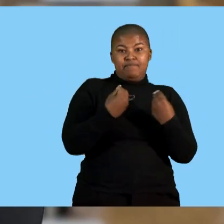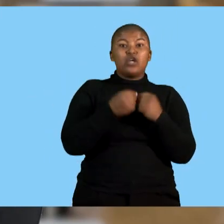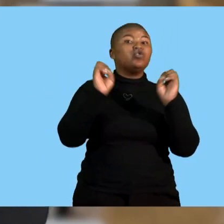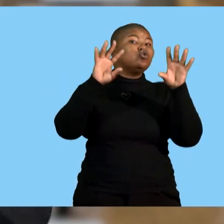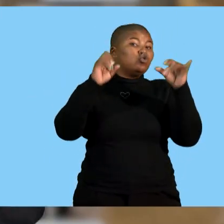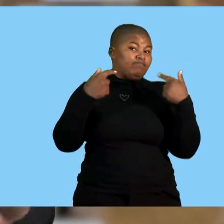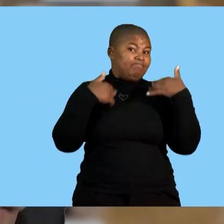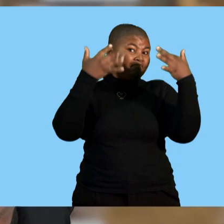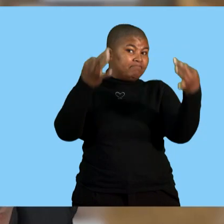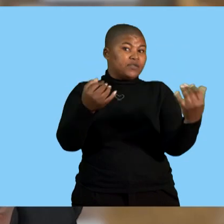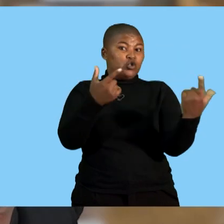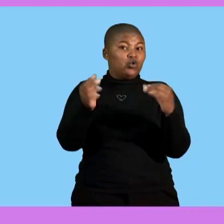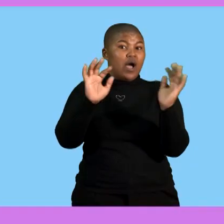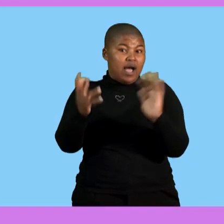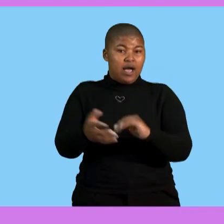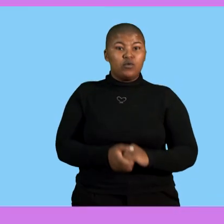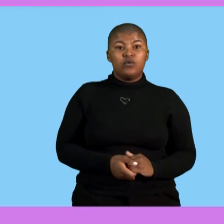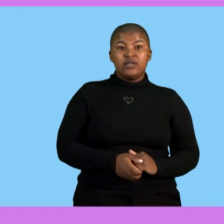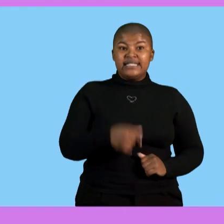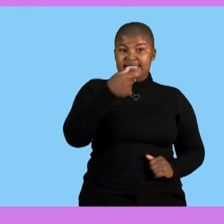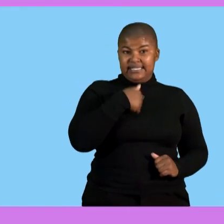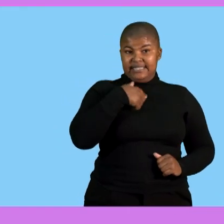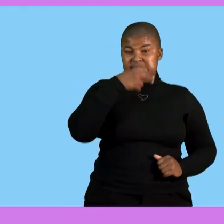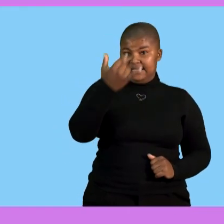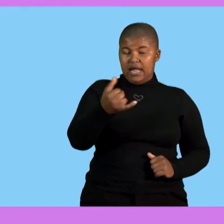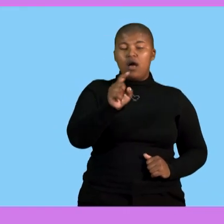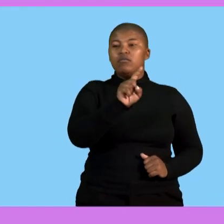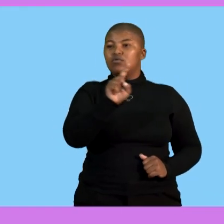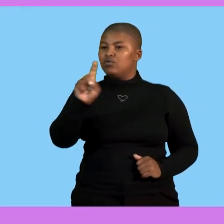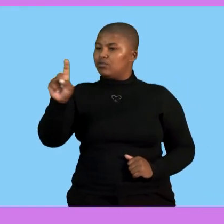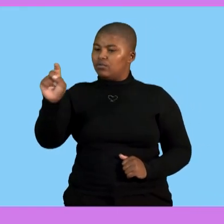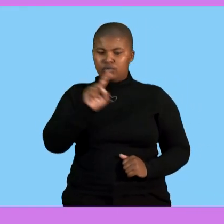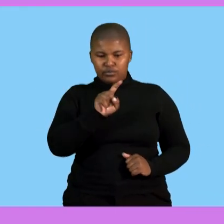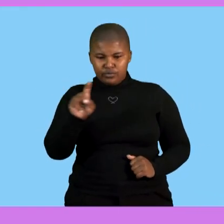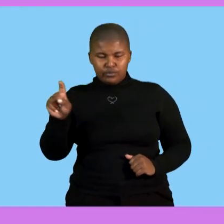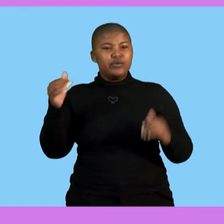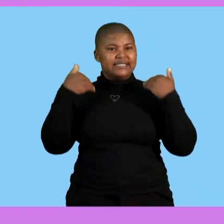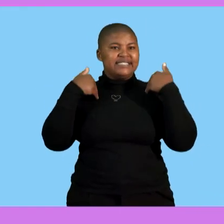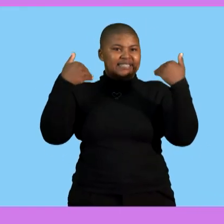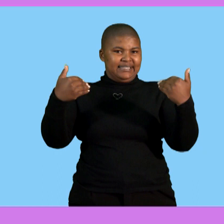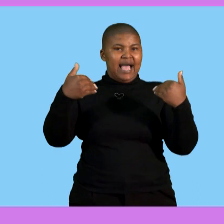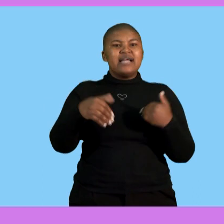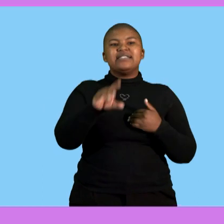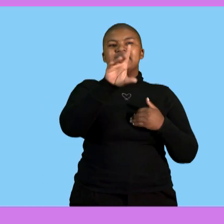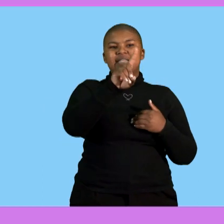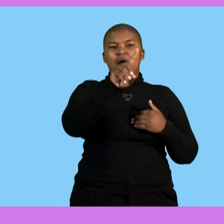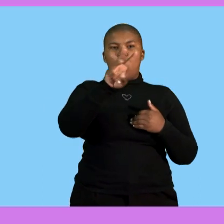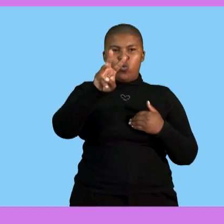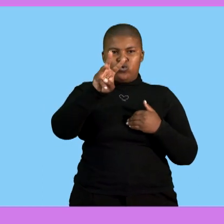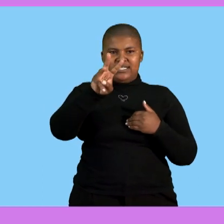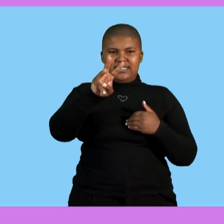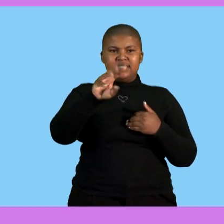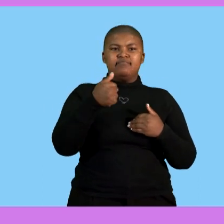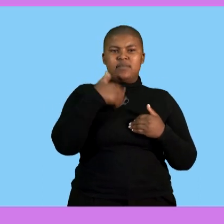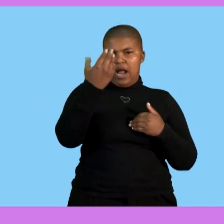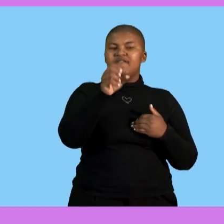can do the simplest way is that as we are moving through our results. Let's start with the duck wood. I'm having a